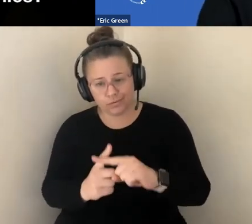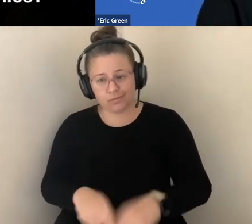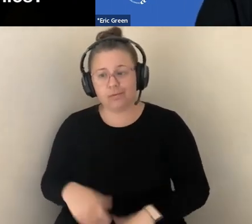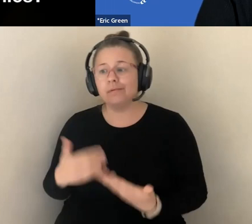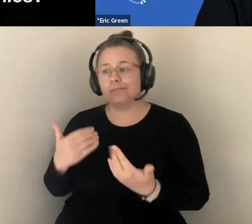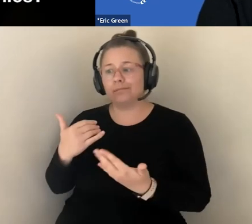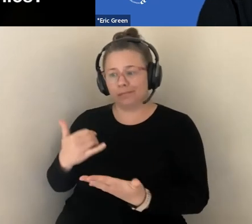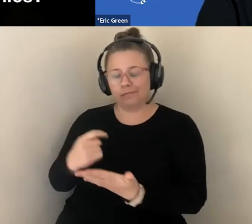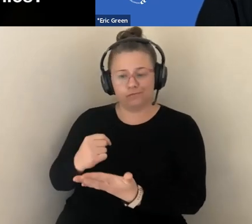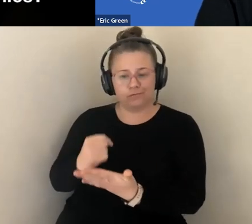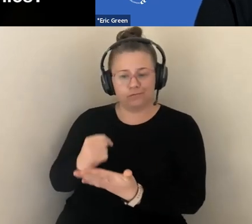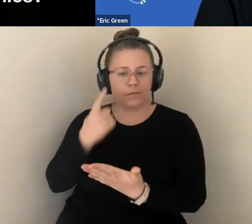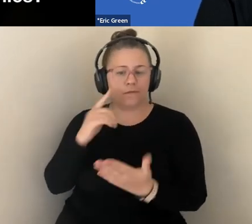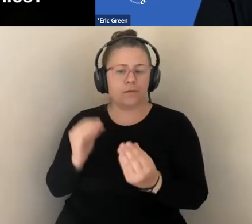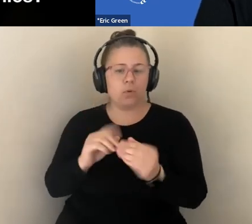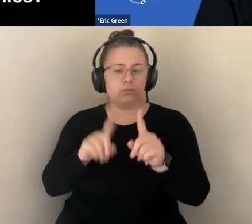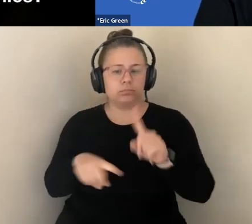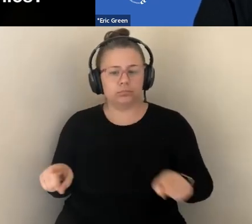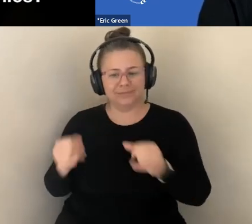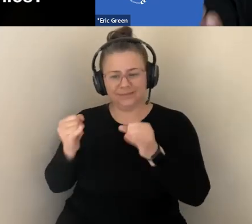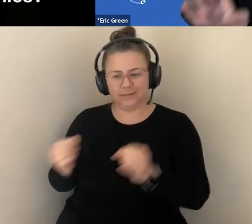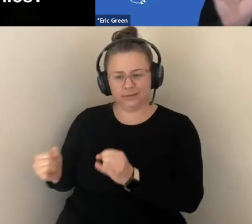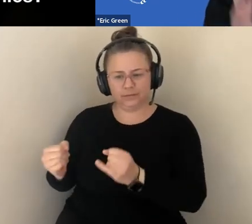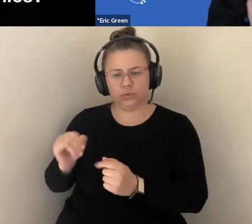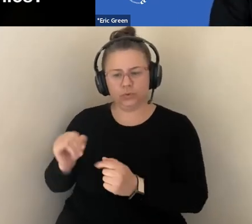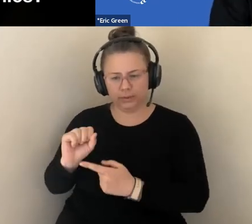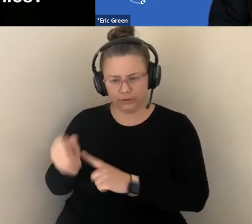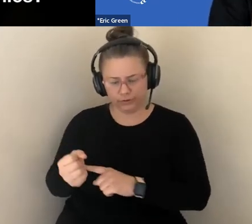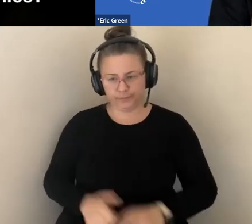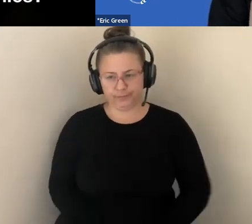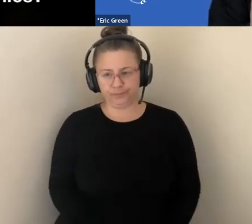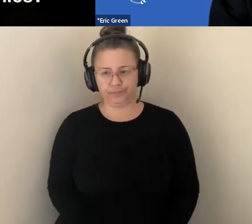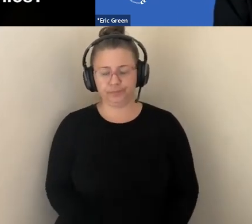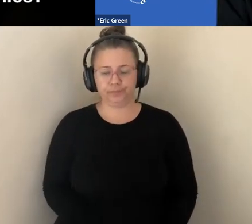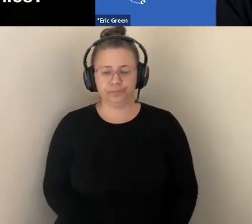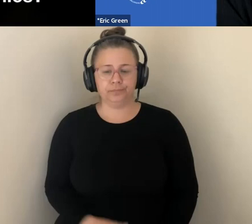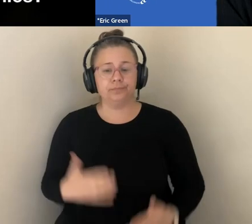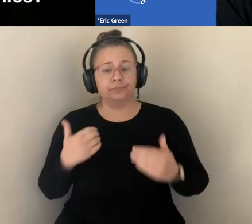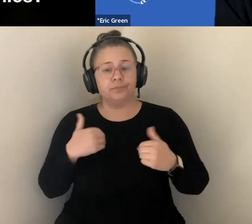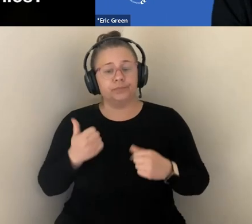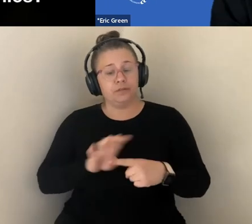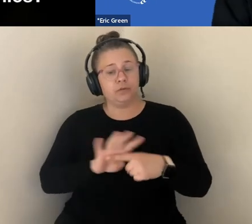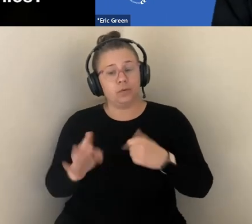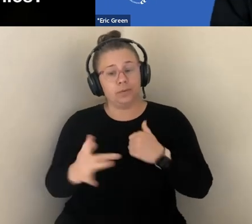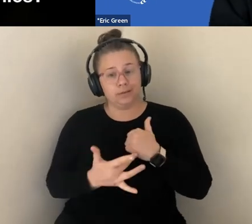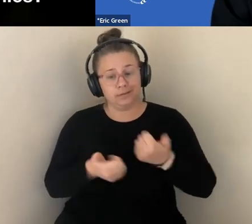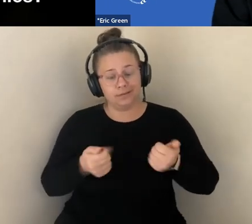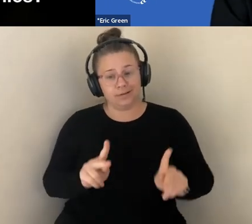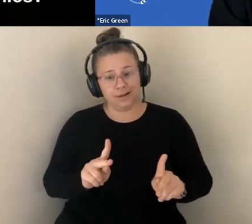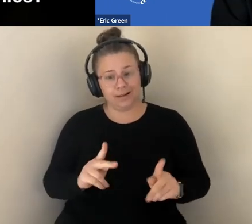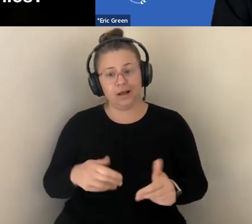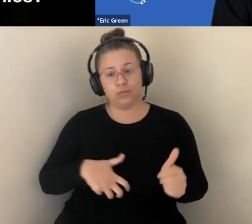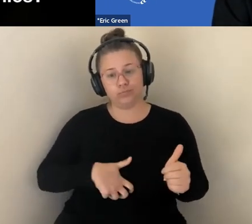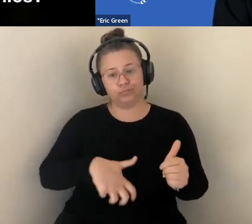TODAY, WE ARE FOCUSING ON THE GENOMIC TECHNOLOGIES THAT ENABLE NONINVASIVE PRENATAL GENETIC TESTING. ACCURATE AND